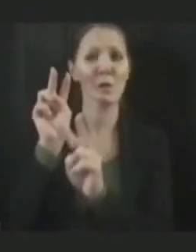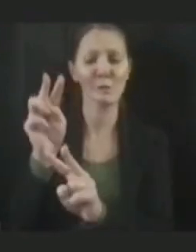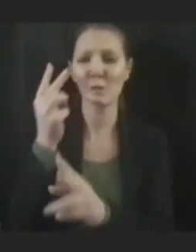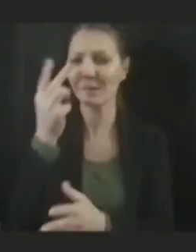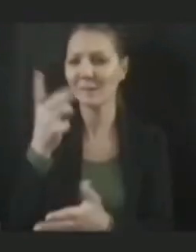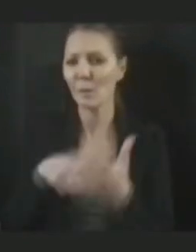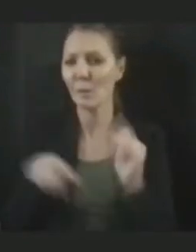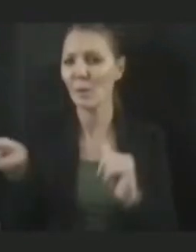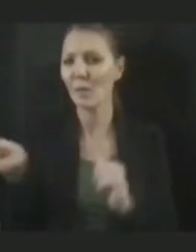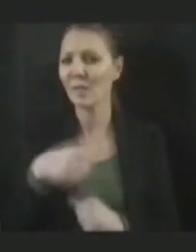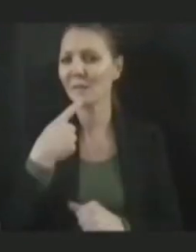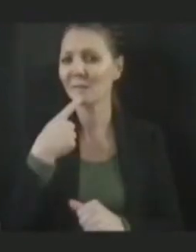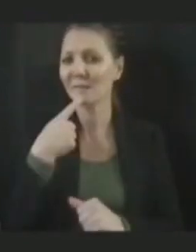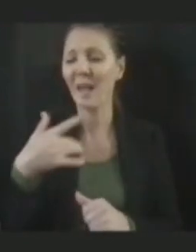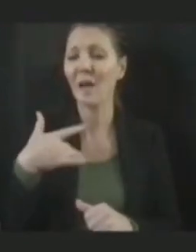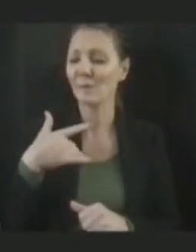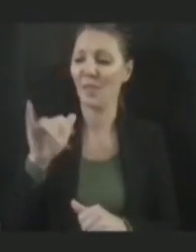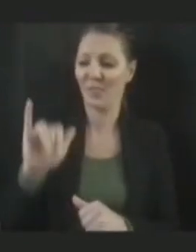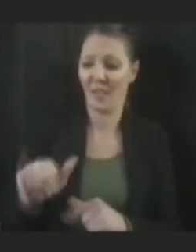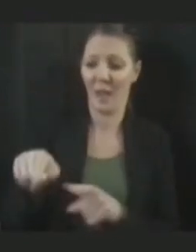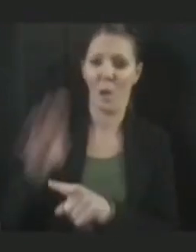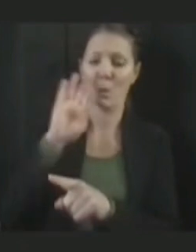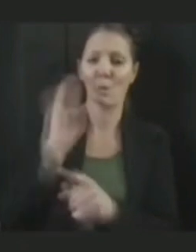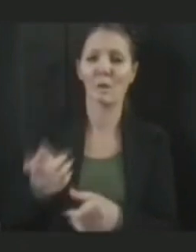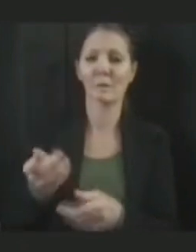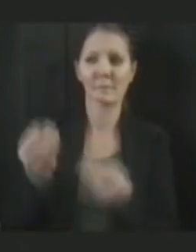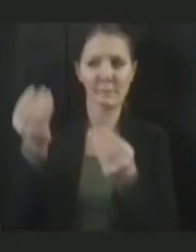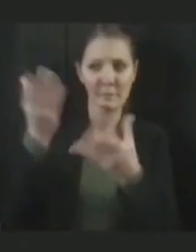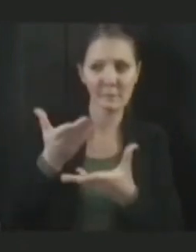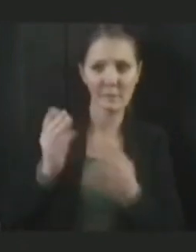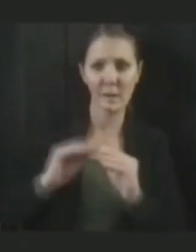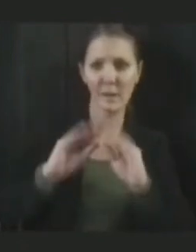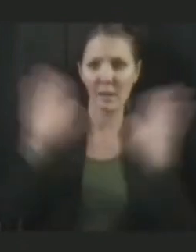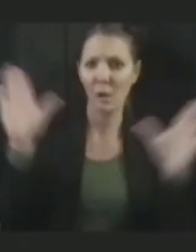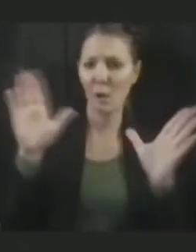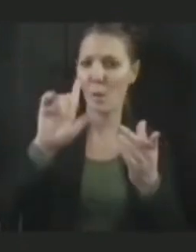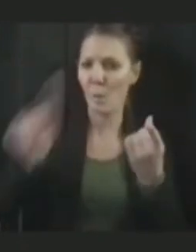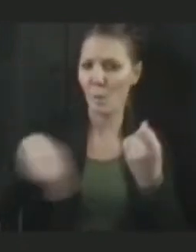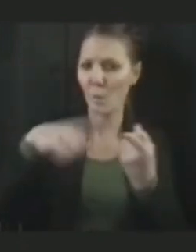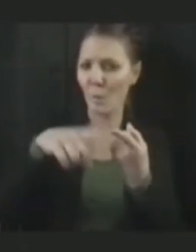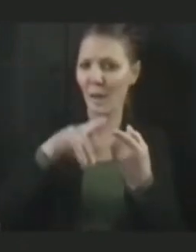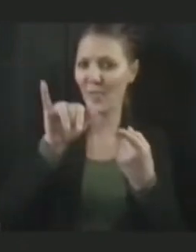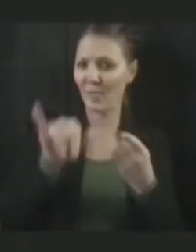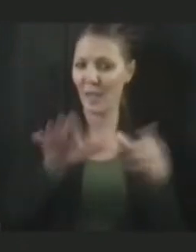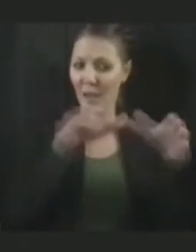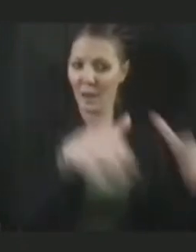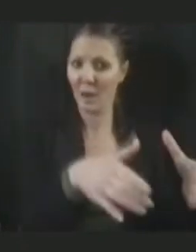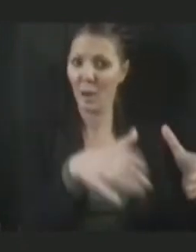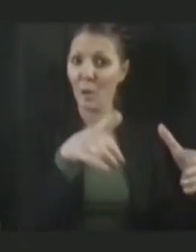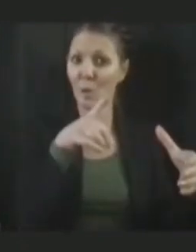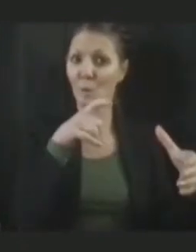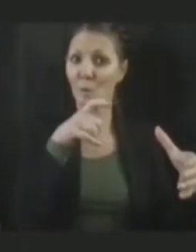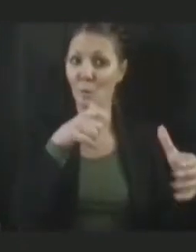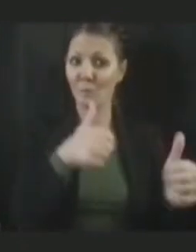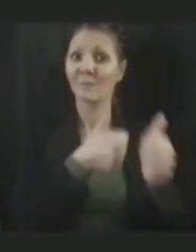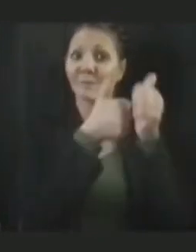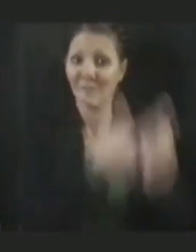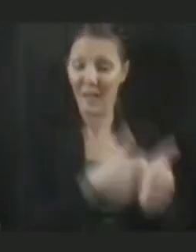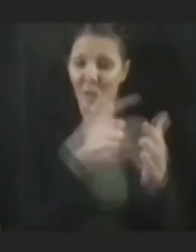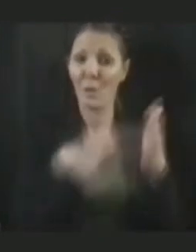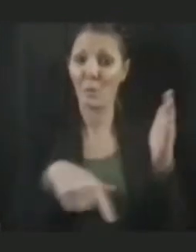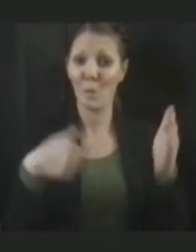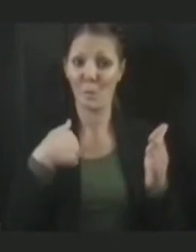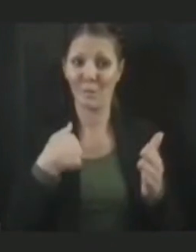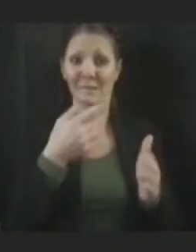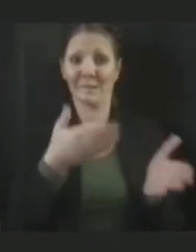think that will probably give us the clearest indication as to when the group of people that did what we asked them to do, which is get the first